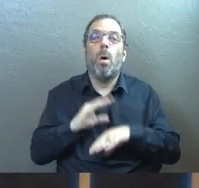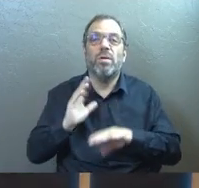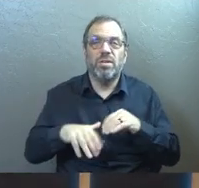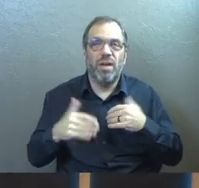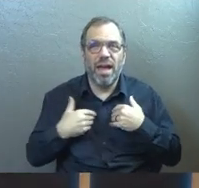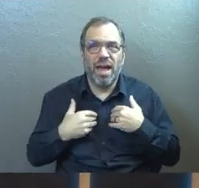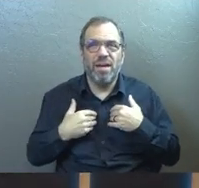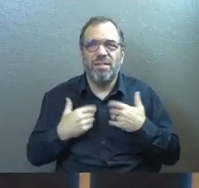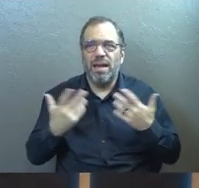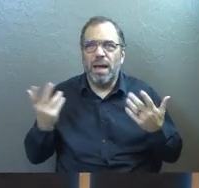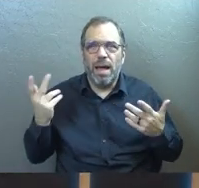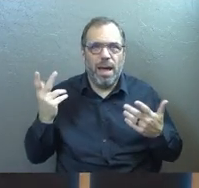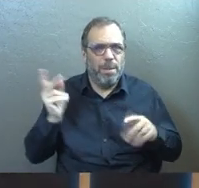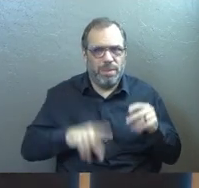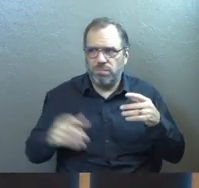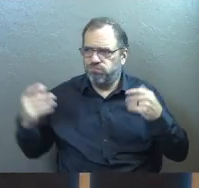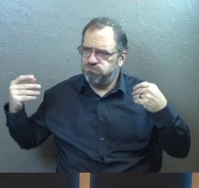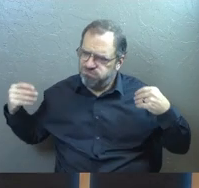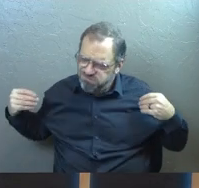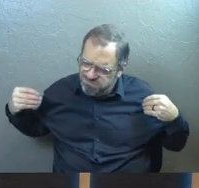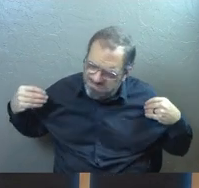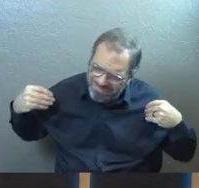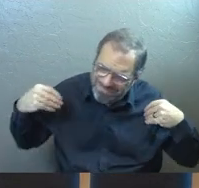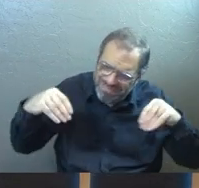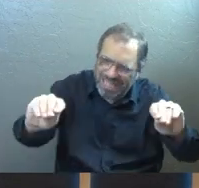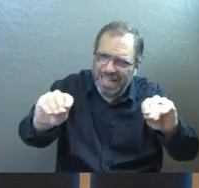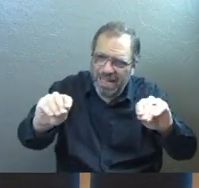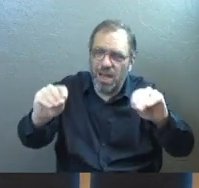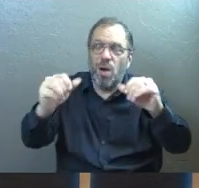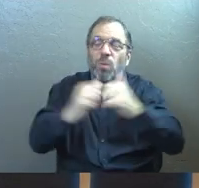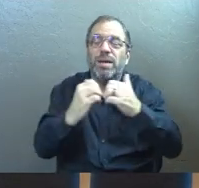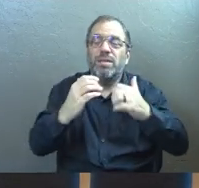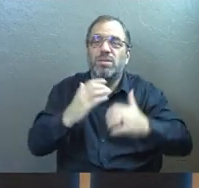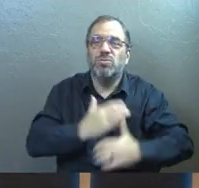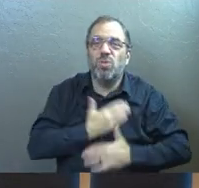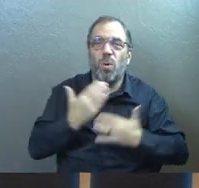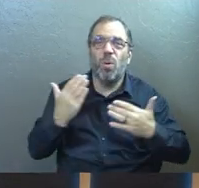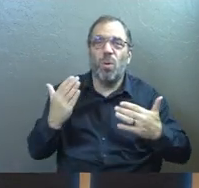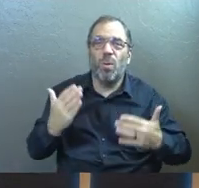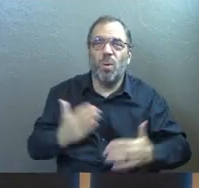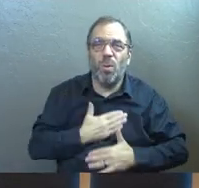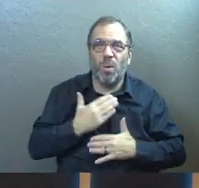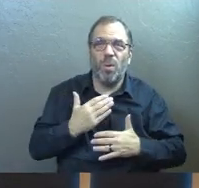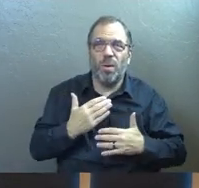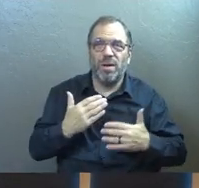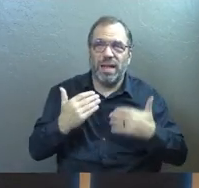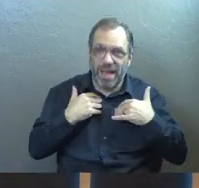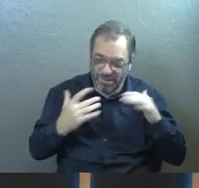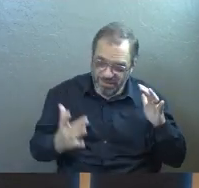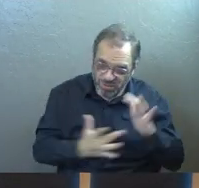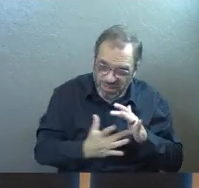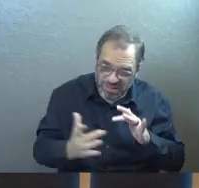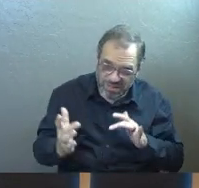Jesus said, people go and they sell everything they have with joy to have me.